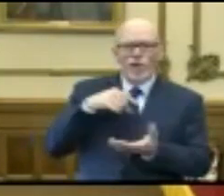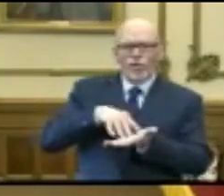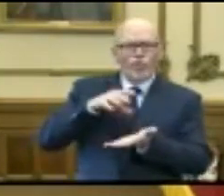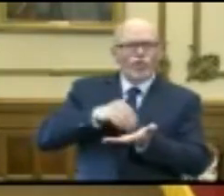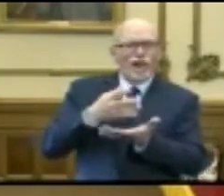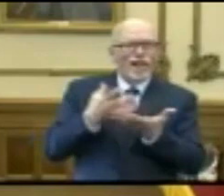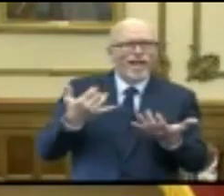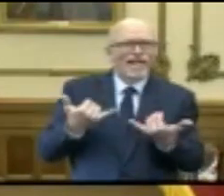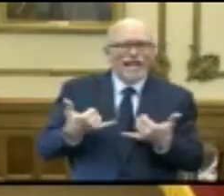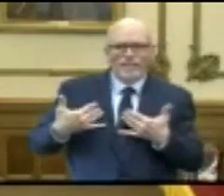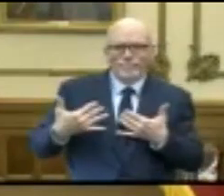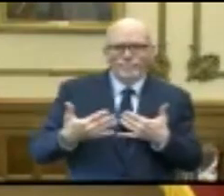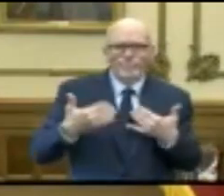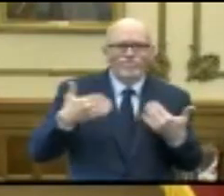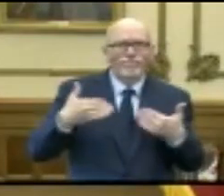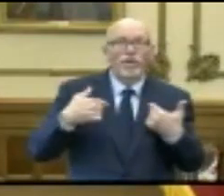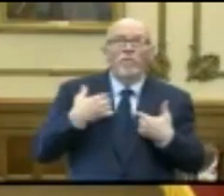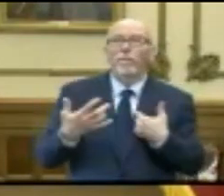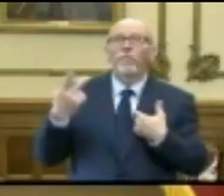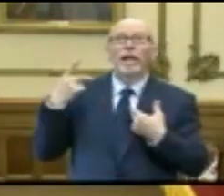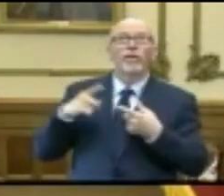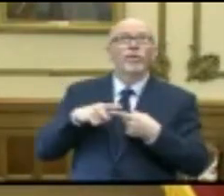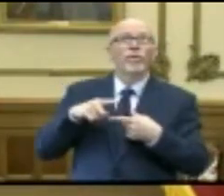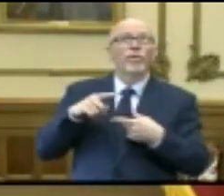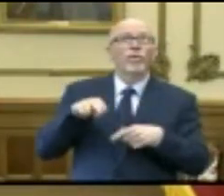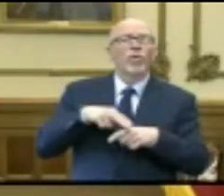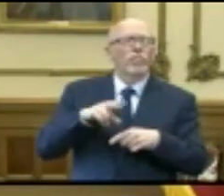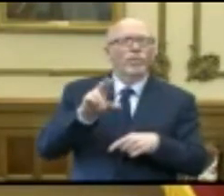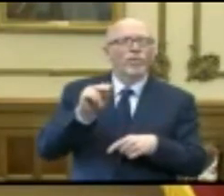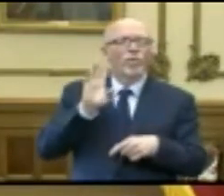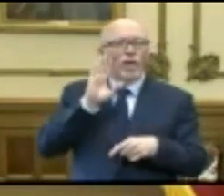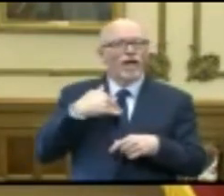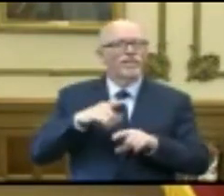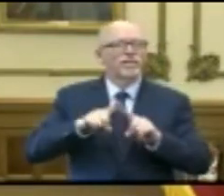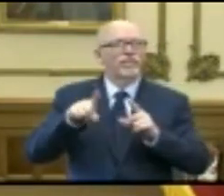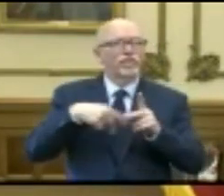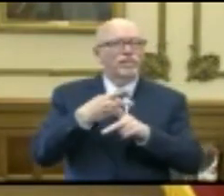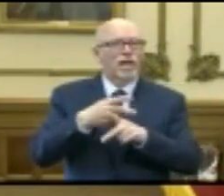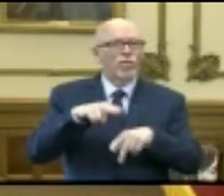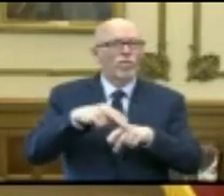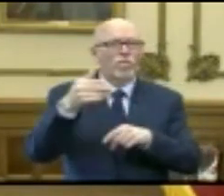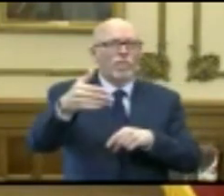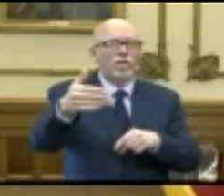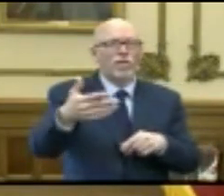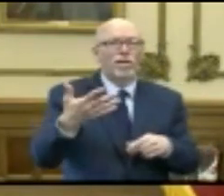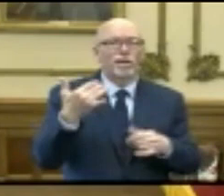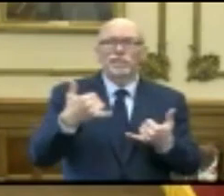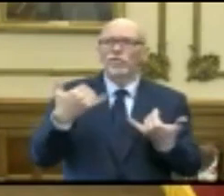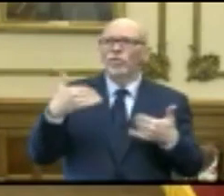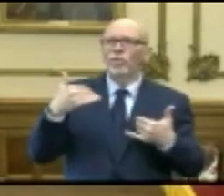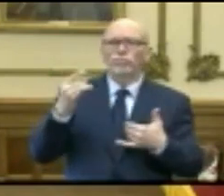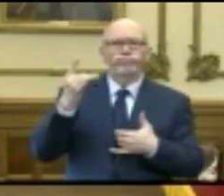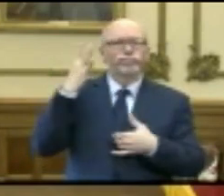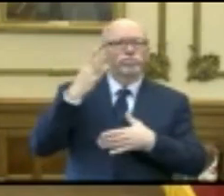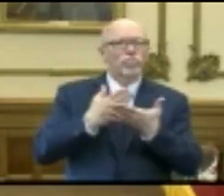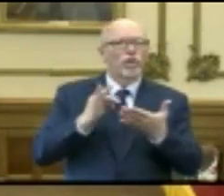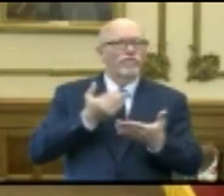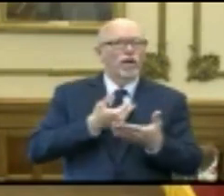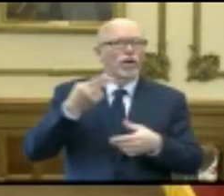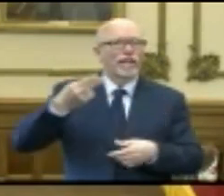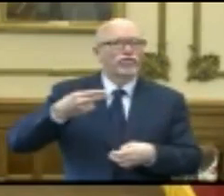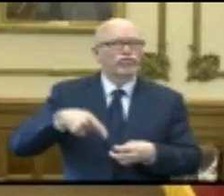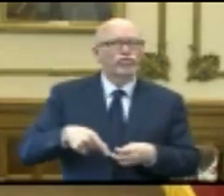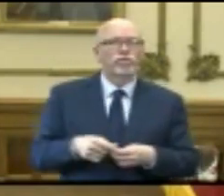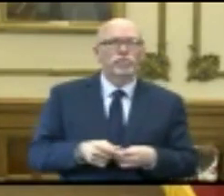number of things over the course of this very tragic and challenging period of American history. We're learning some things